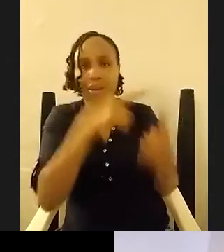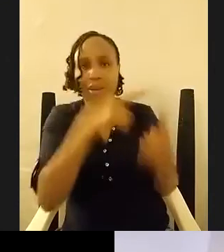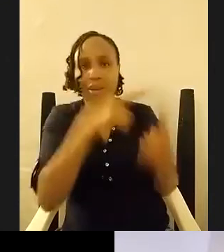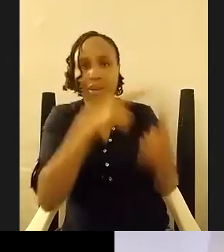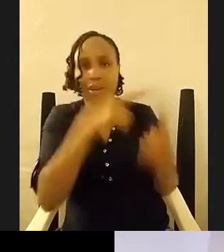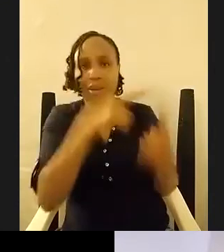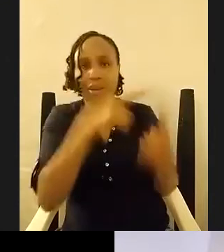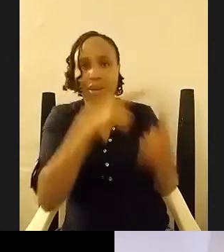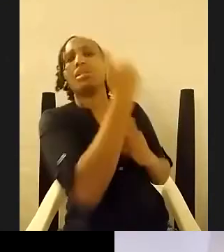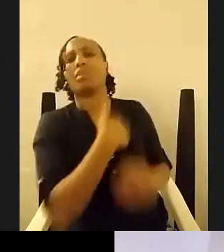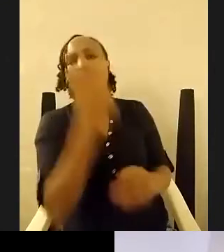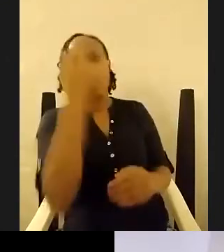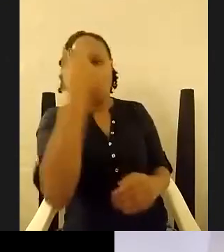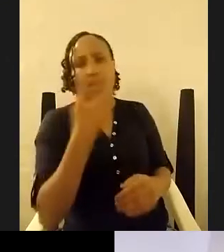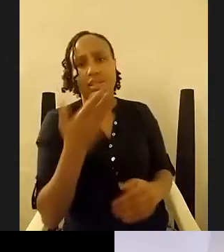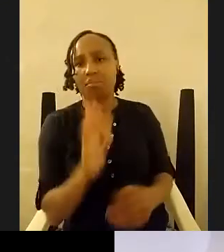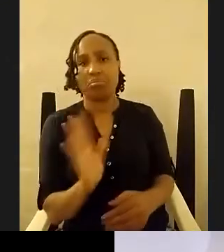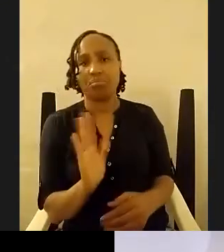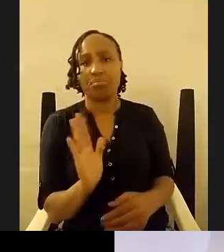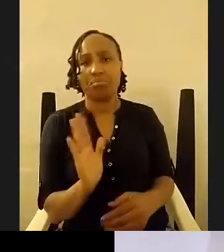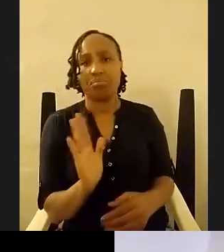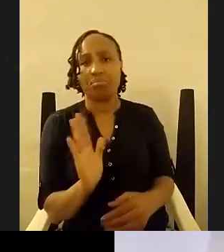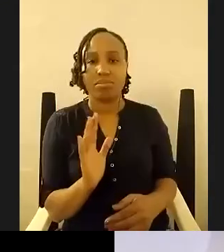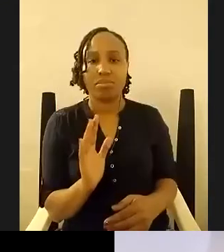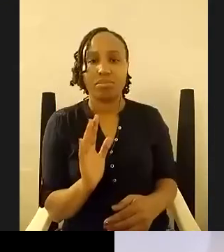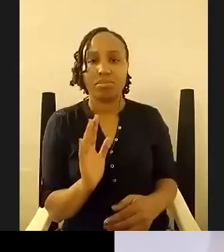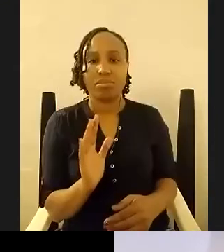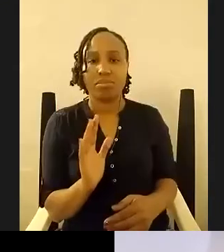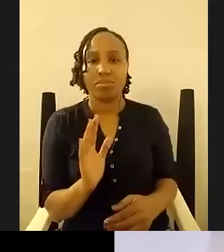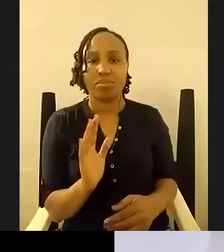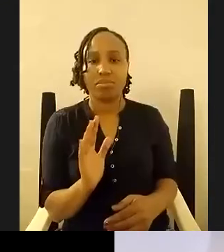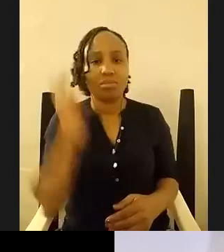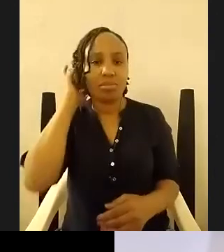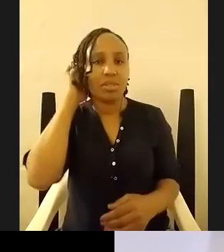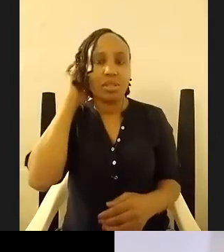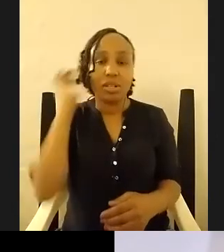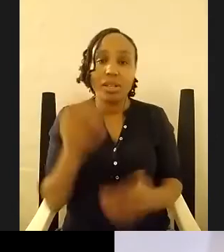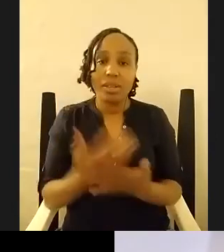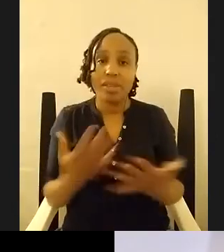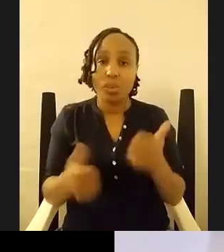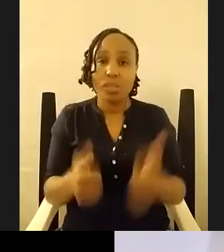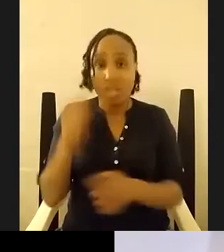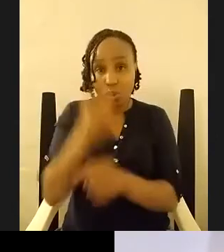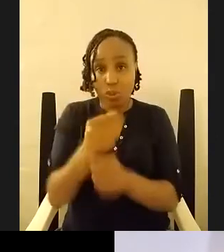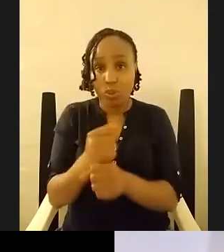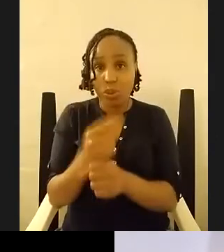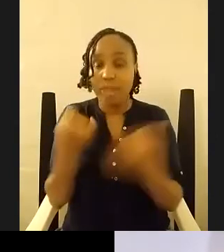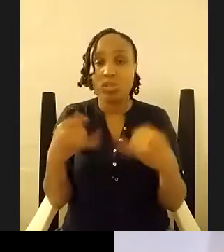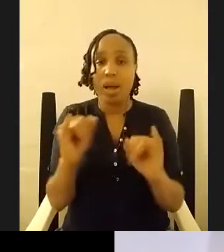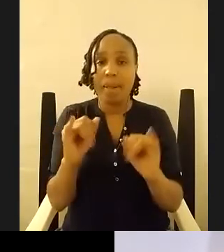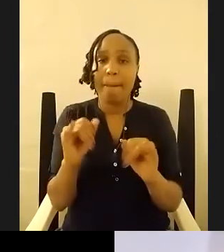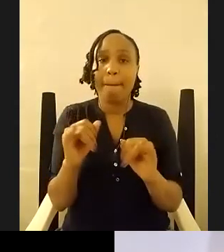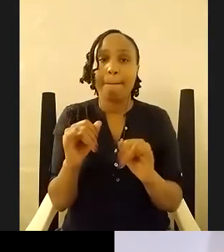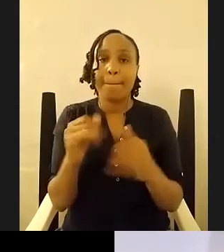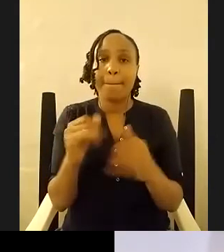i mean i mean the the thing i tend to do is to try and trust the reader you know yeah